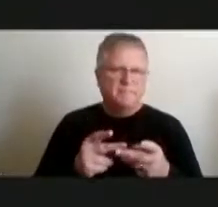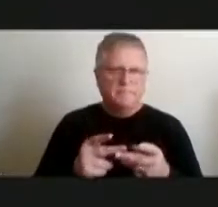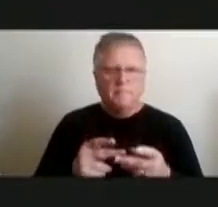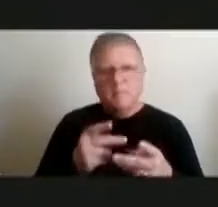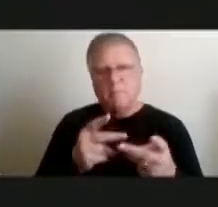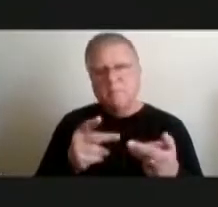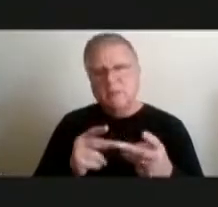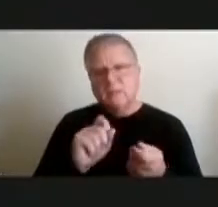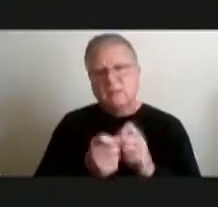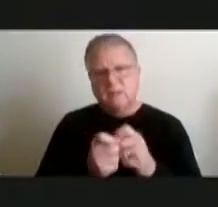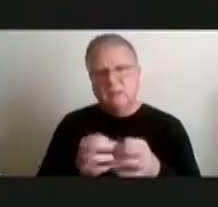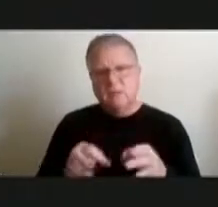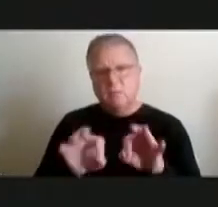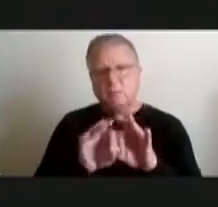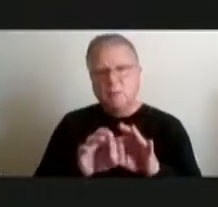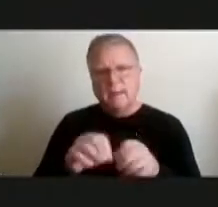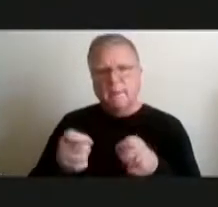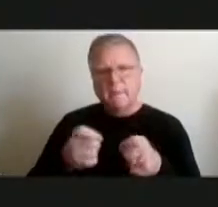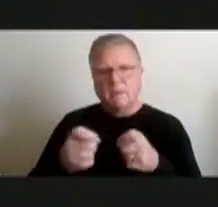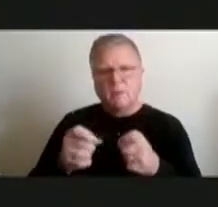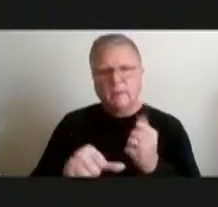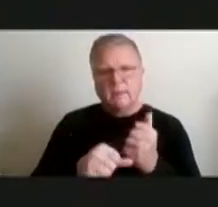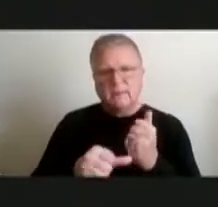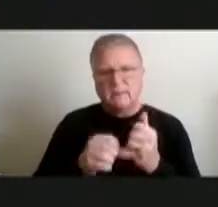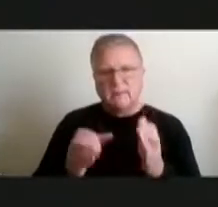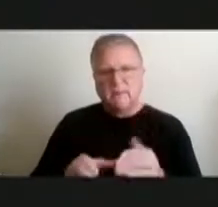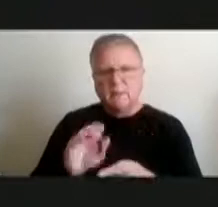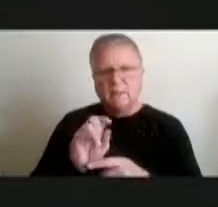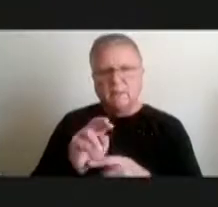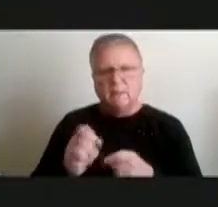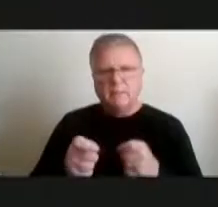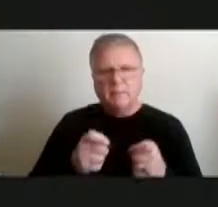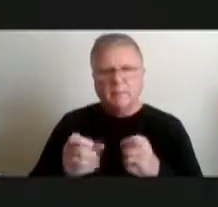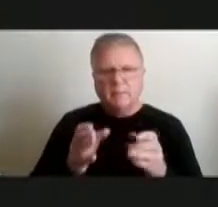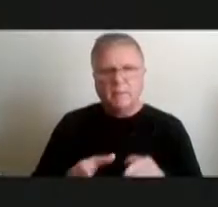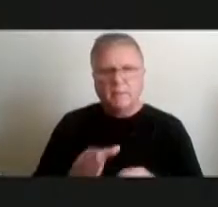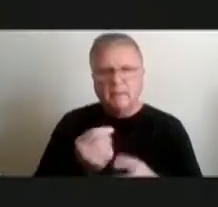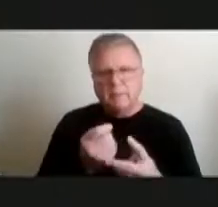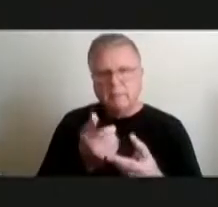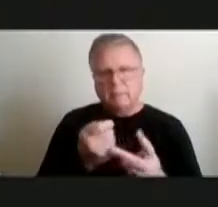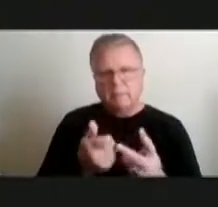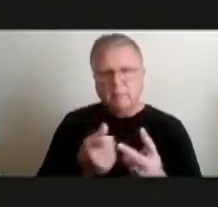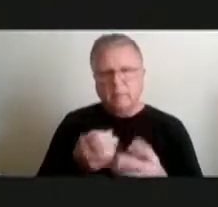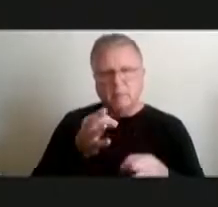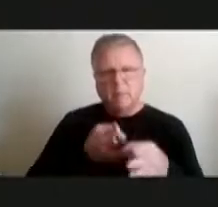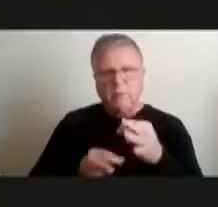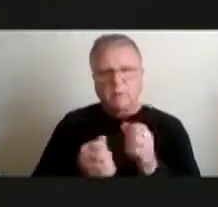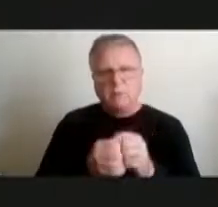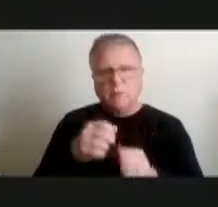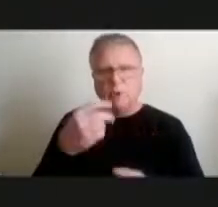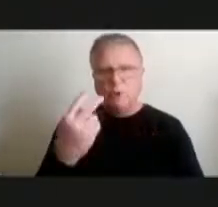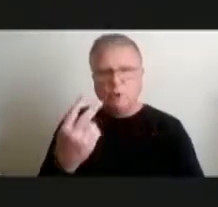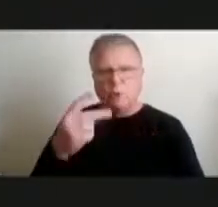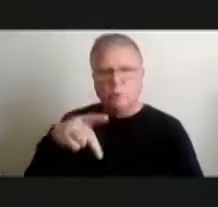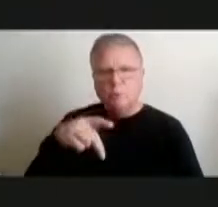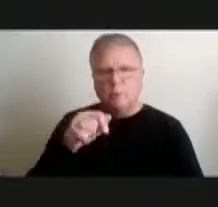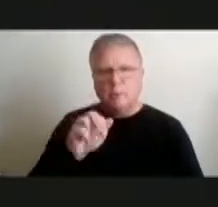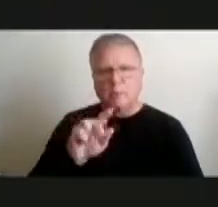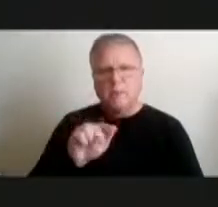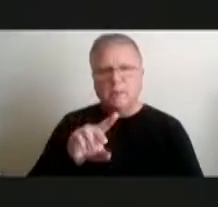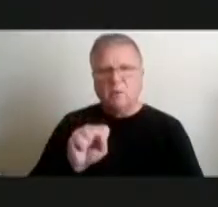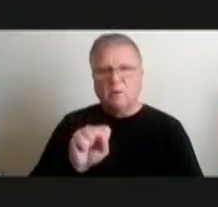note in administrative assistant and claims administrator has been uh eliminated and replaced with two paralegals a net increase of 60